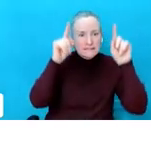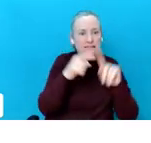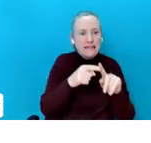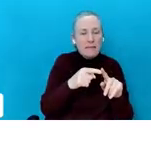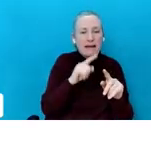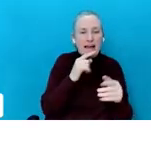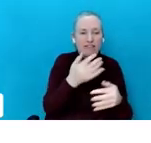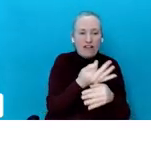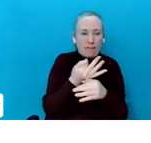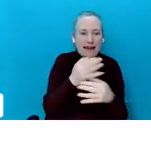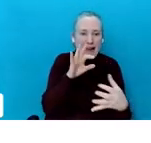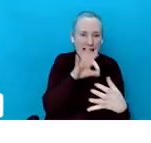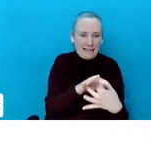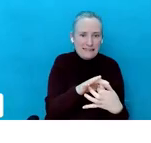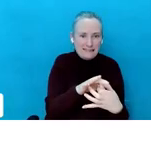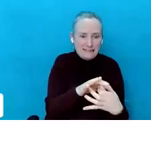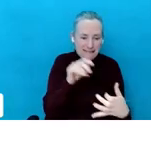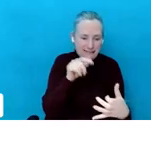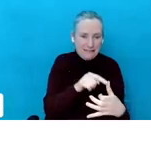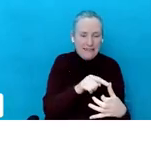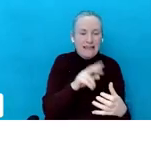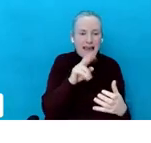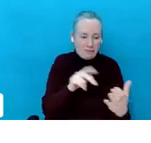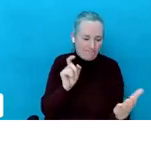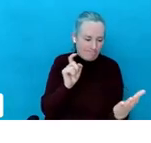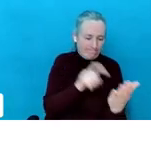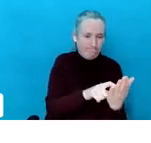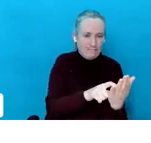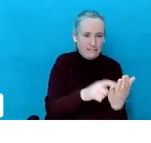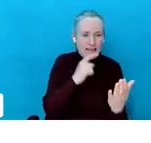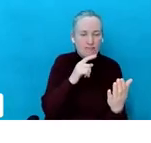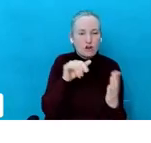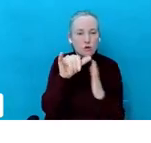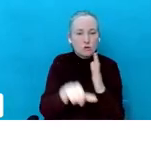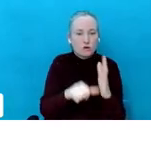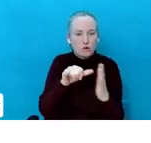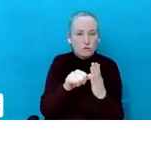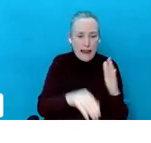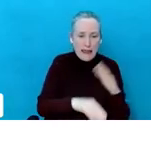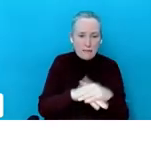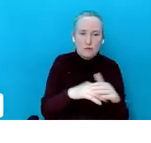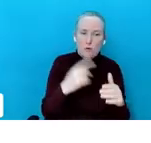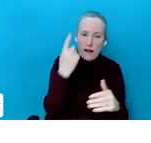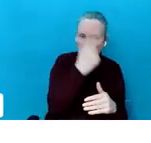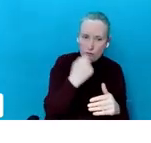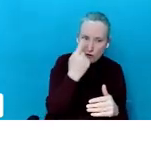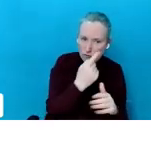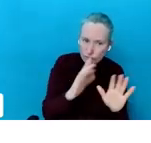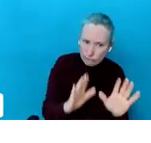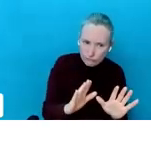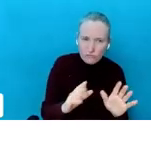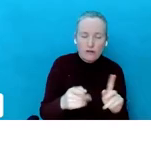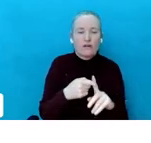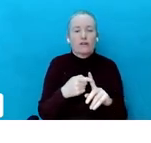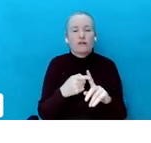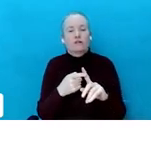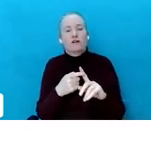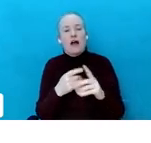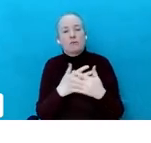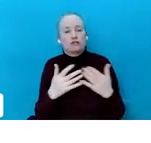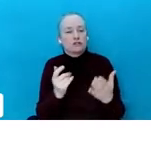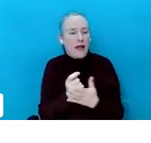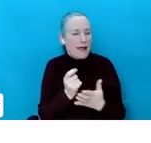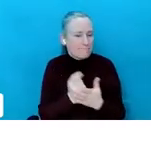doesn't matter what device you have. And you can go in there and say, OK, for YouTube, only an hour, you know, restrict the amount of time,